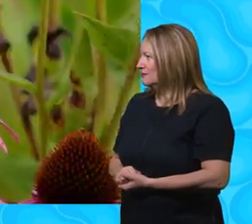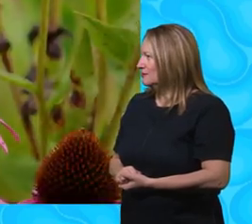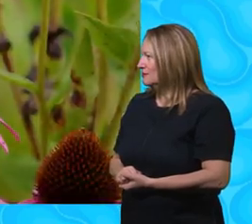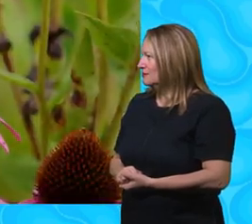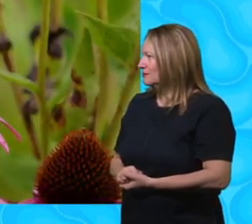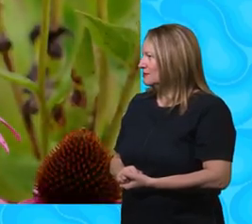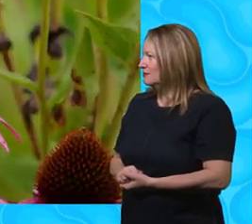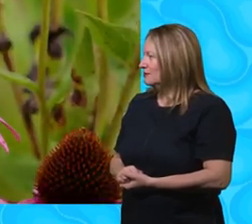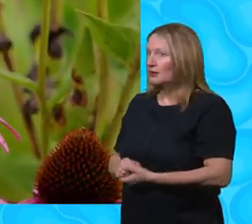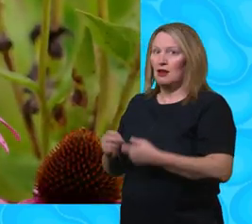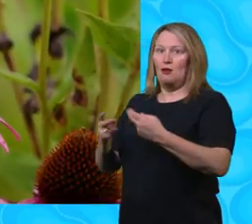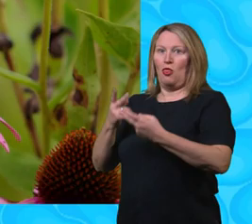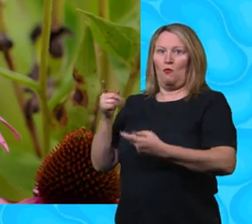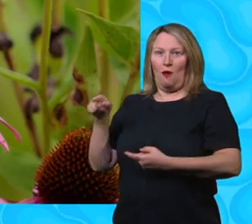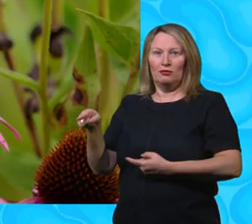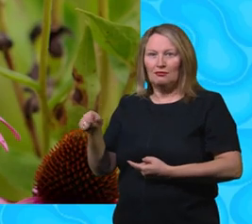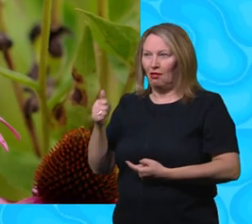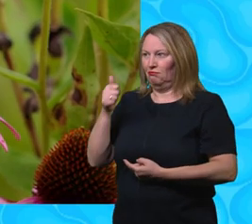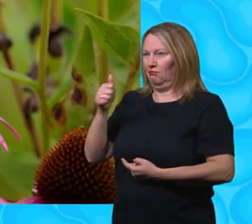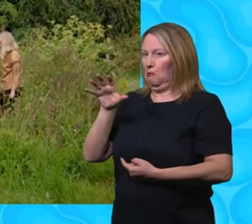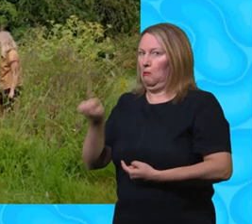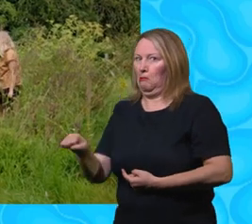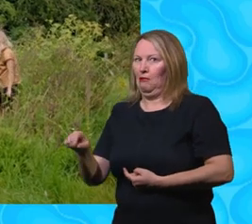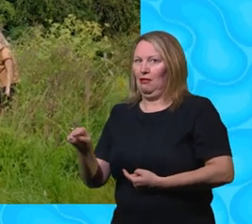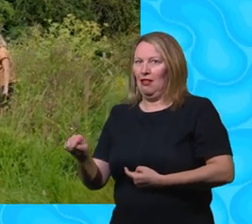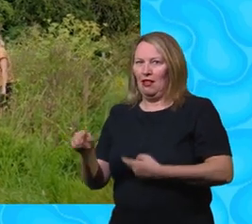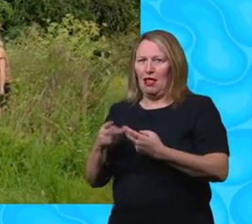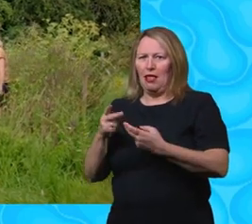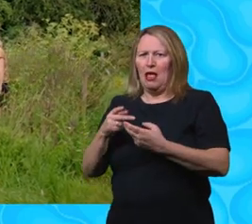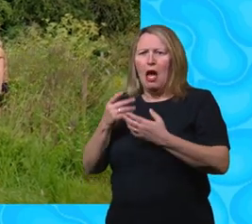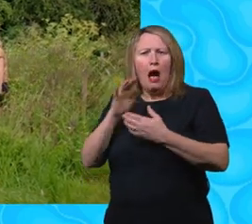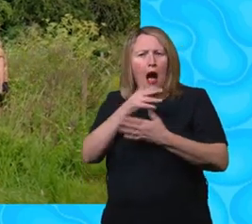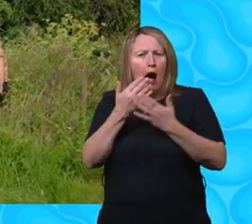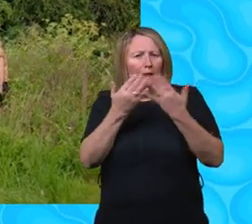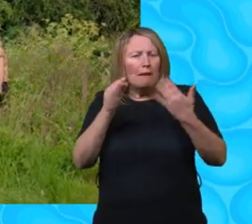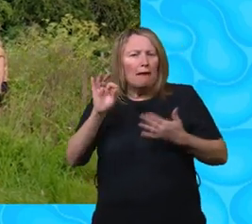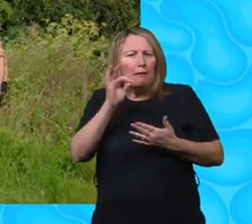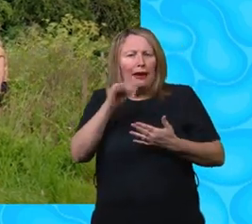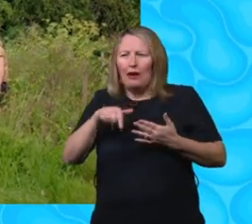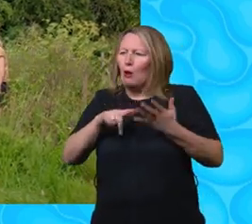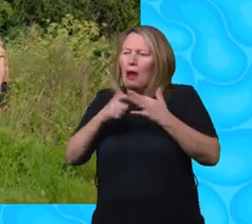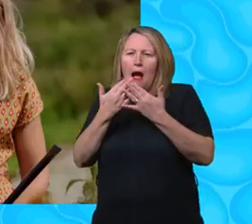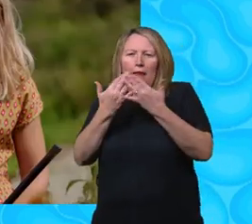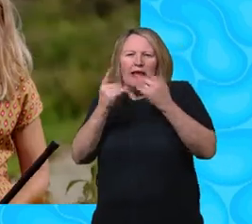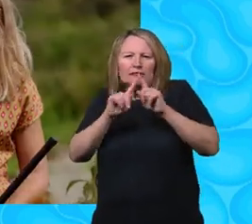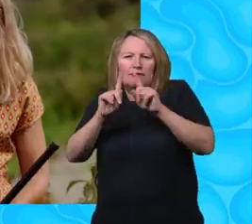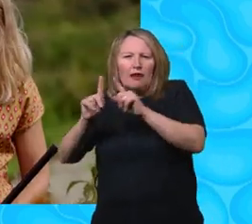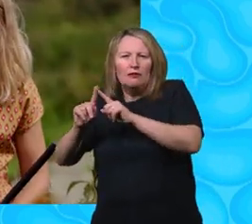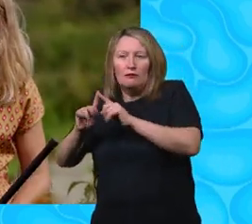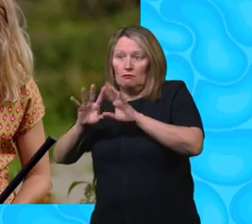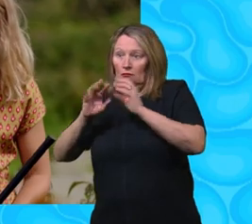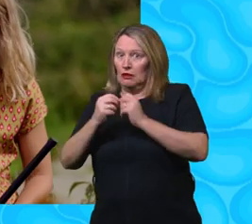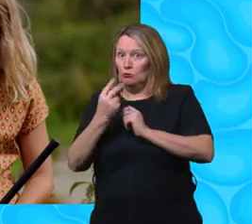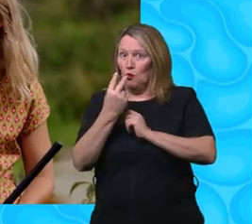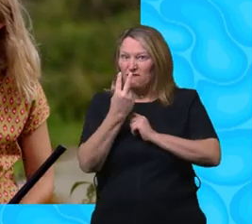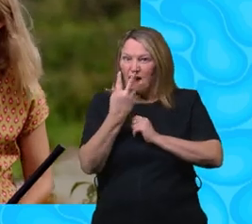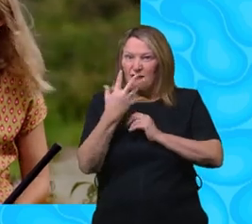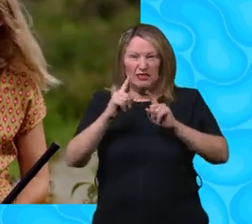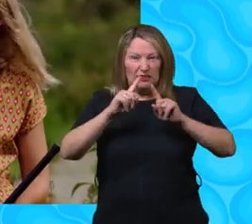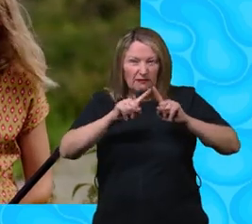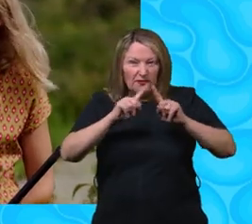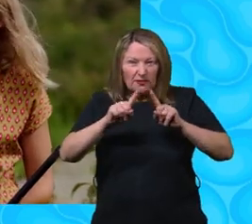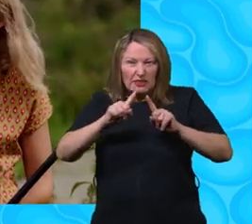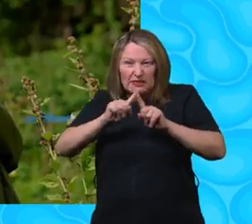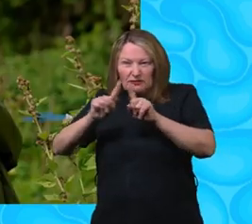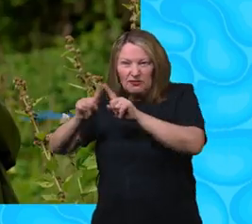This is a great busy spot. Hayley, how many different types of bumble bees are here in the UK? There's 25 different species